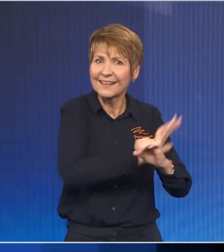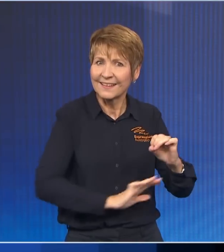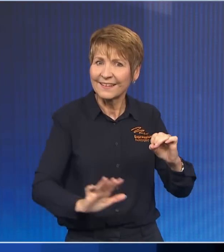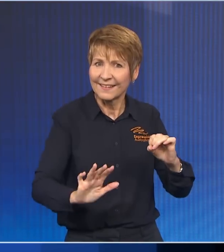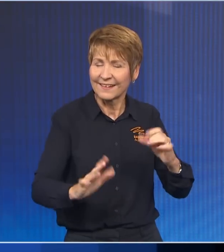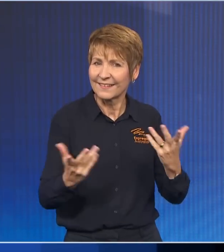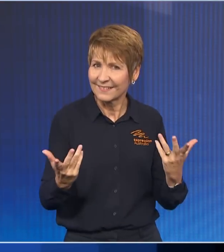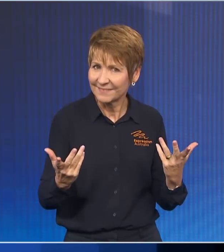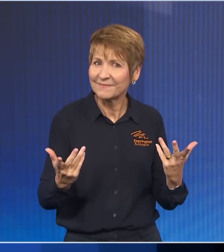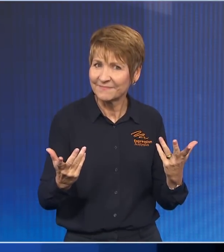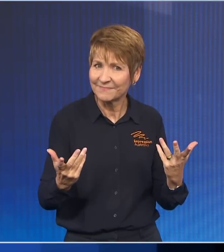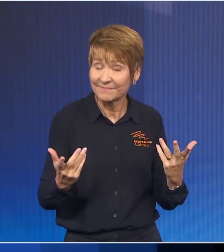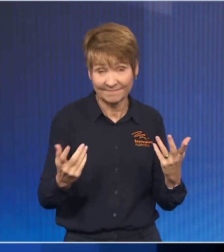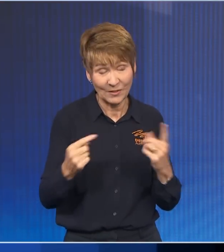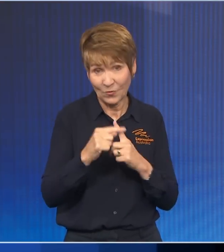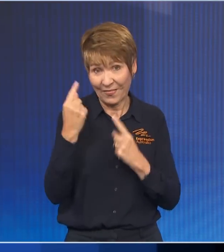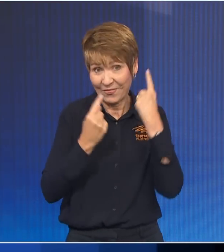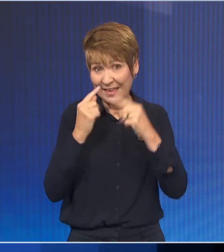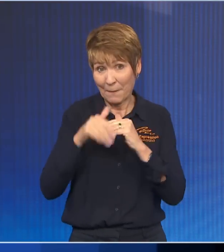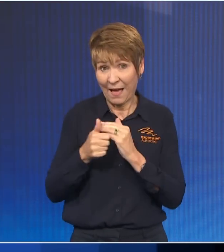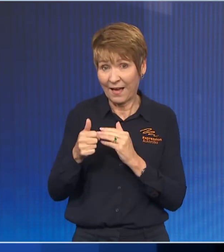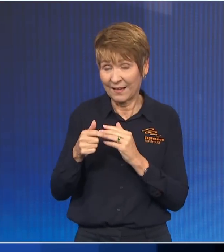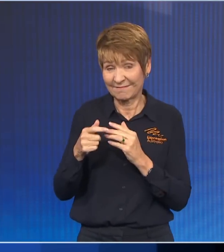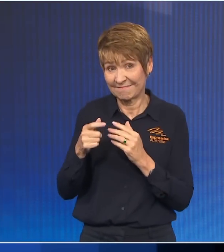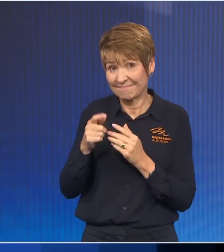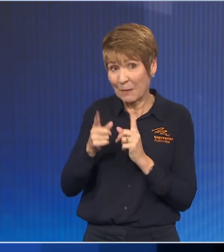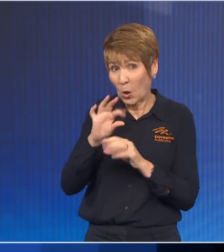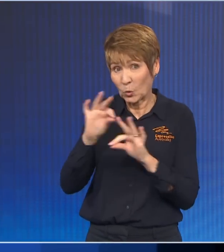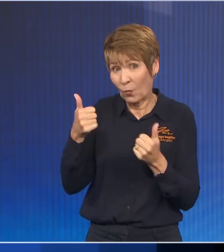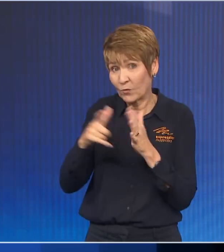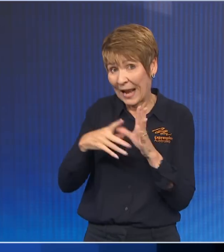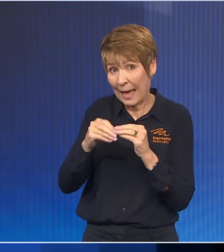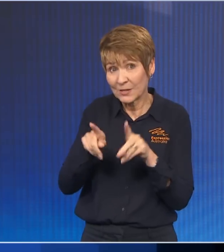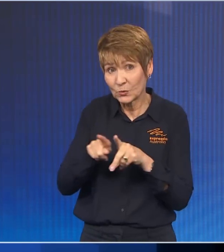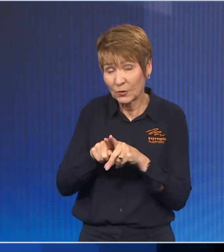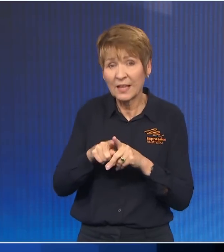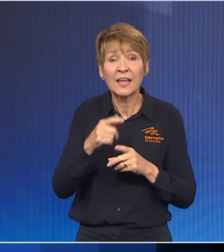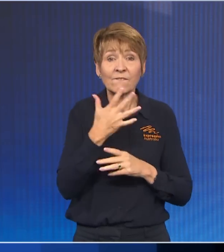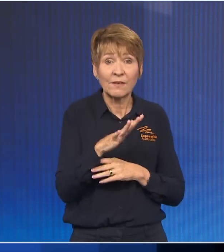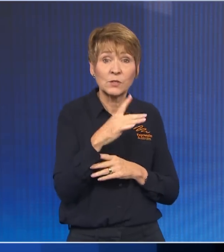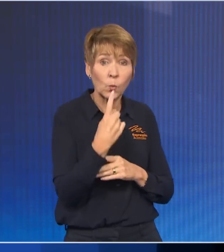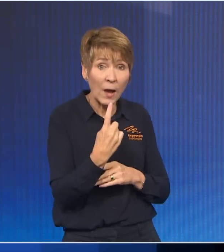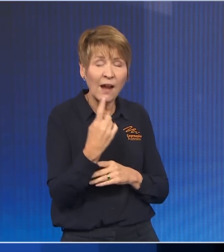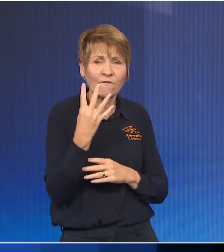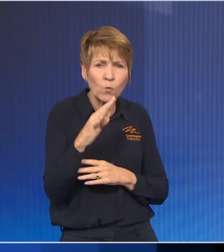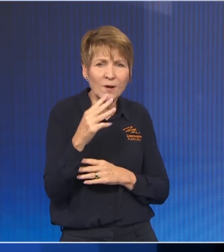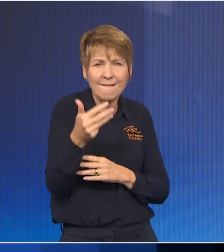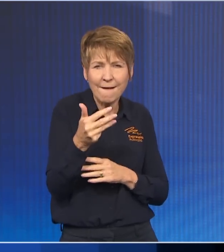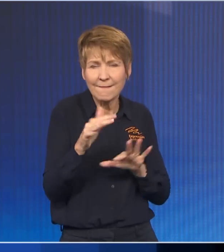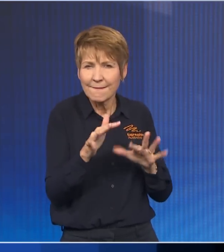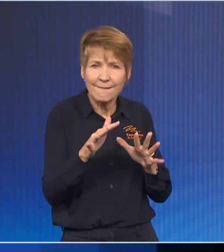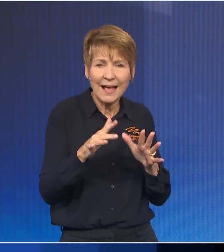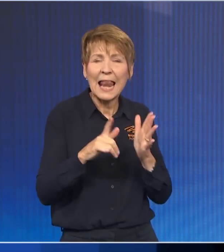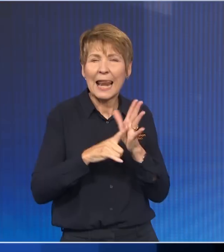is also not good for Labor. It's an interesting election result. It's about 51-49 when you actually look at it. And the Labor Party